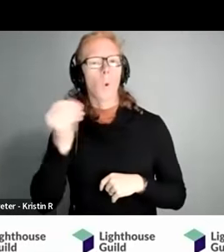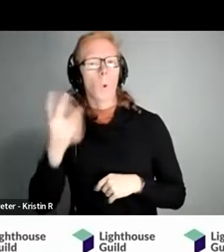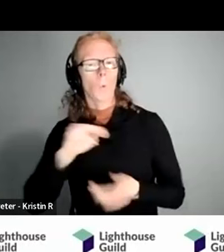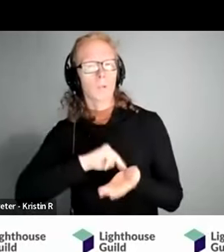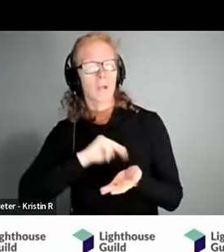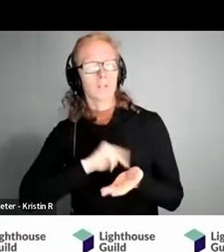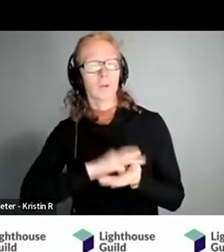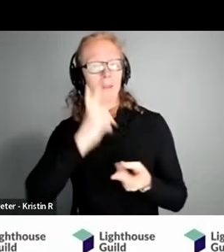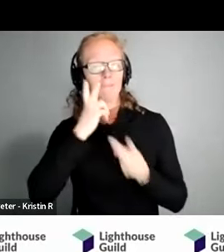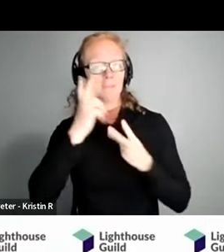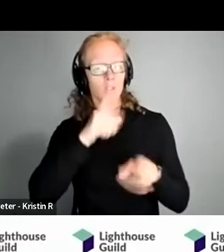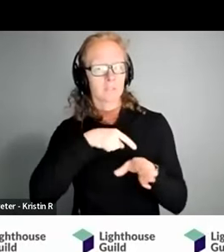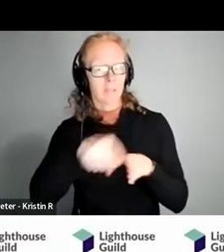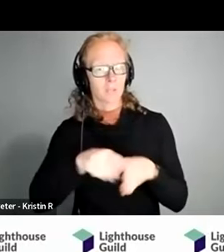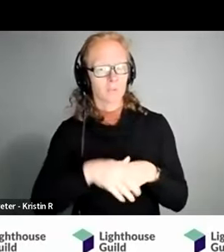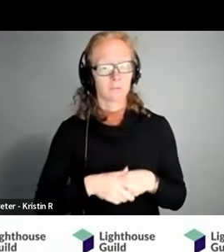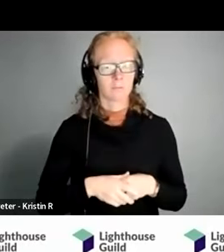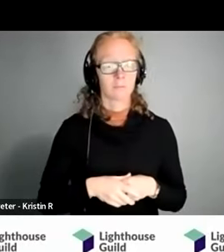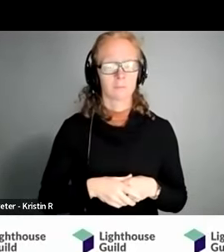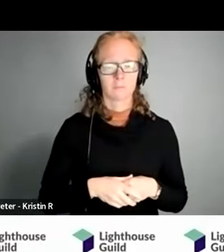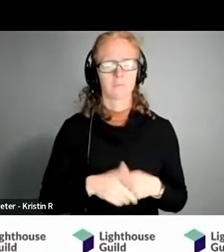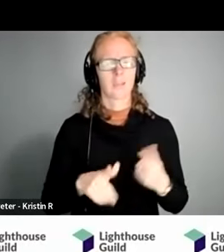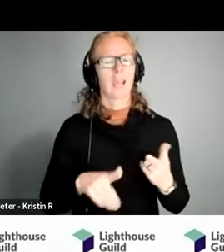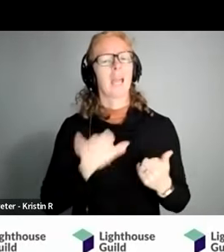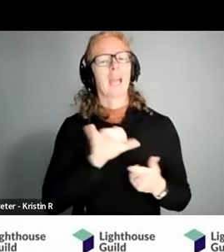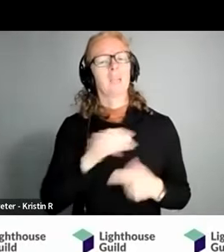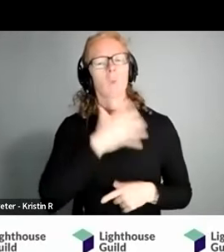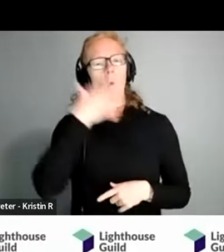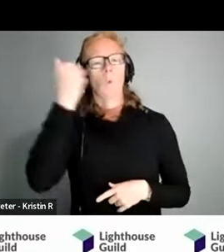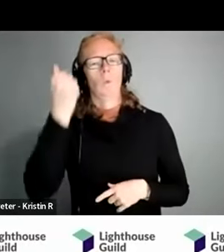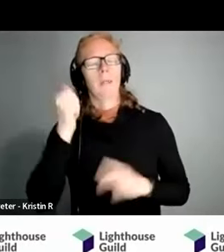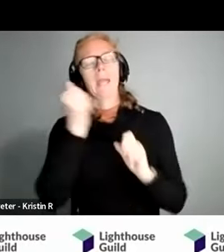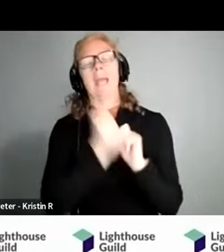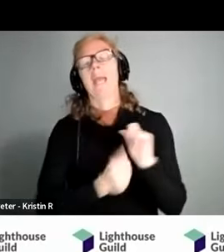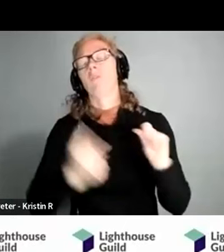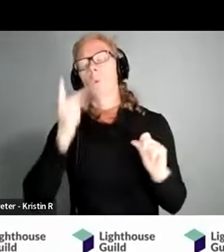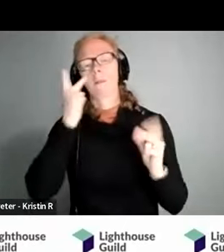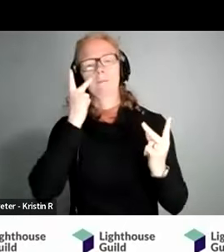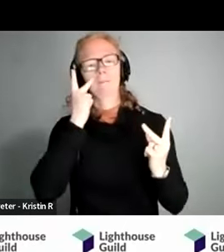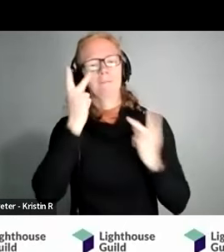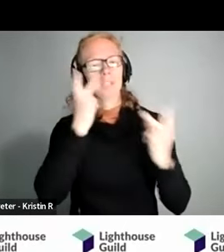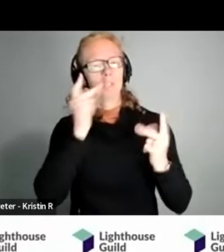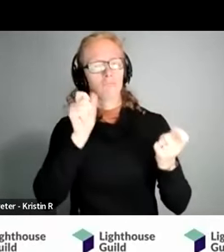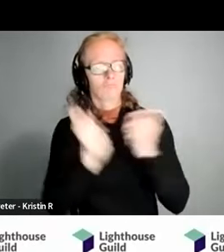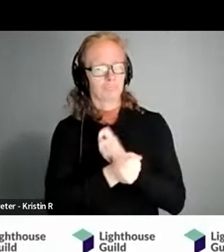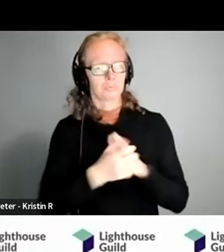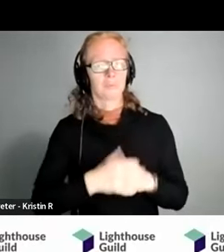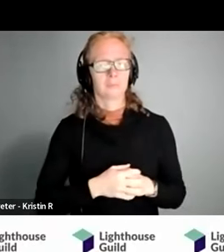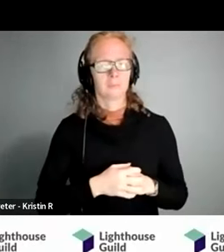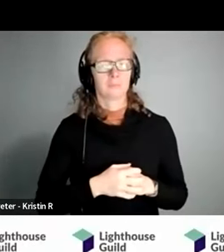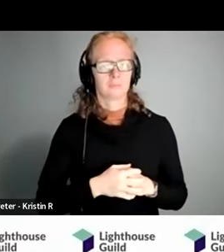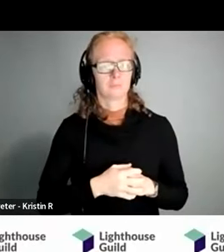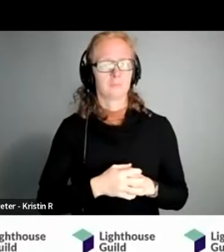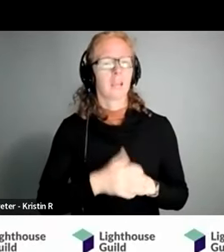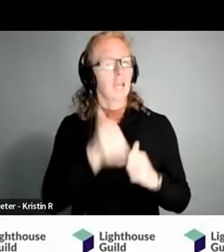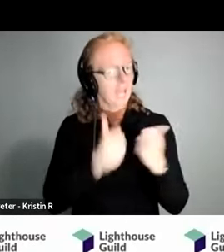specialist particularly as we're aging i don't everyone's vision changes i think pretty much it's fair to